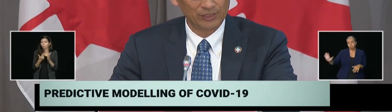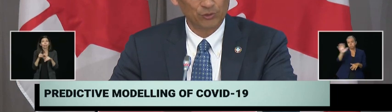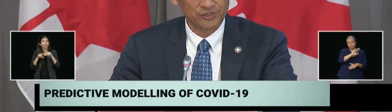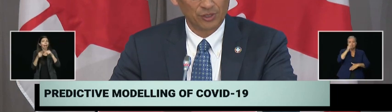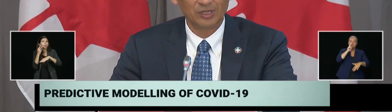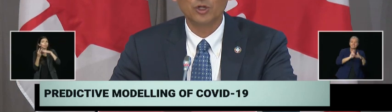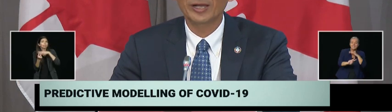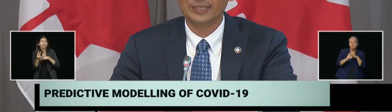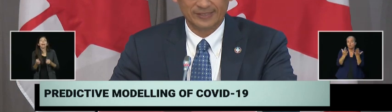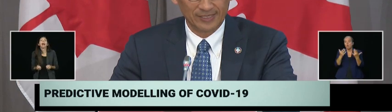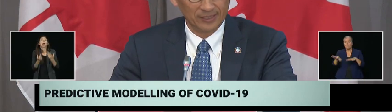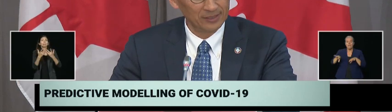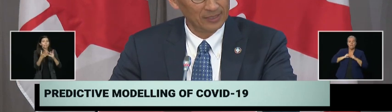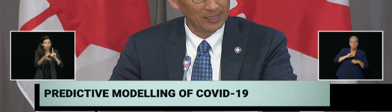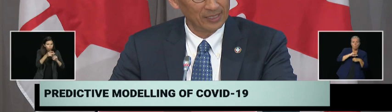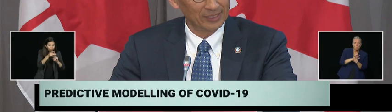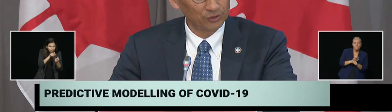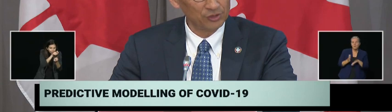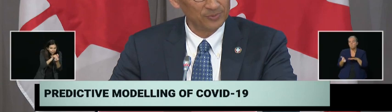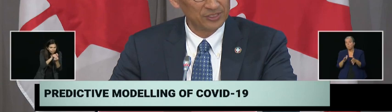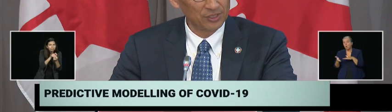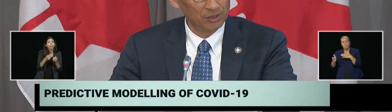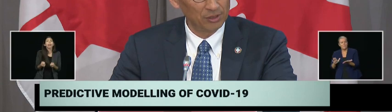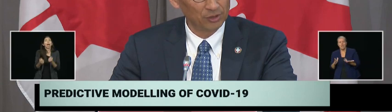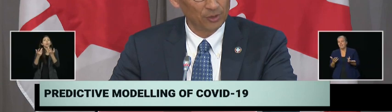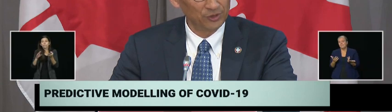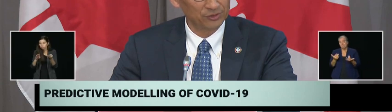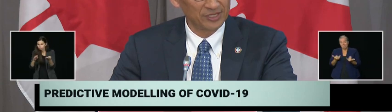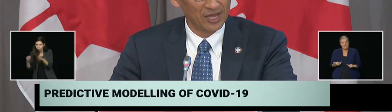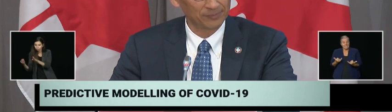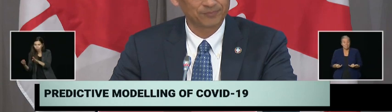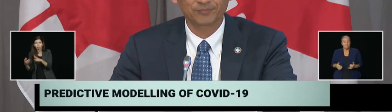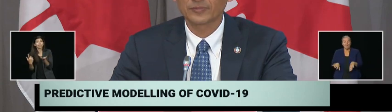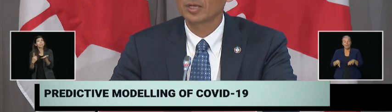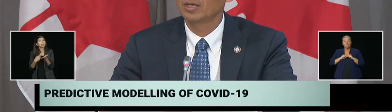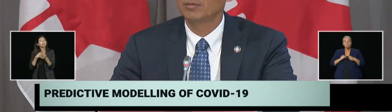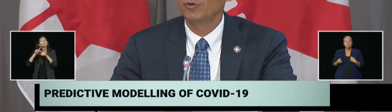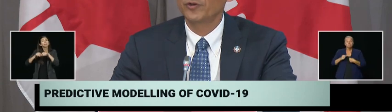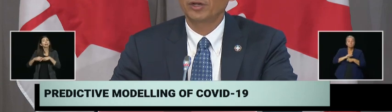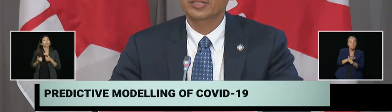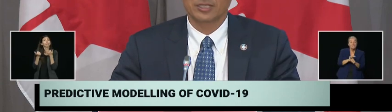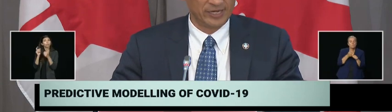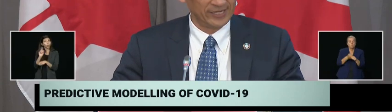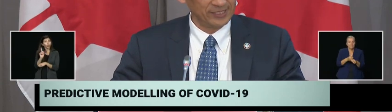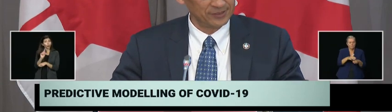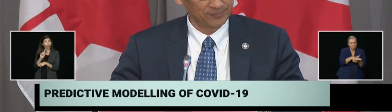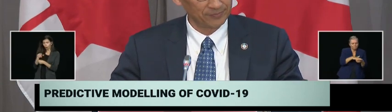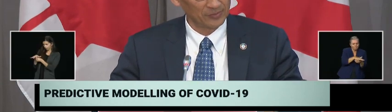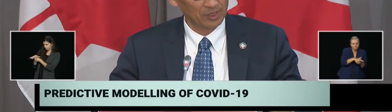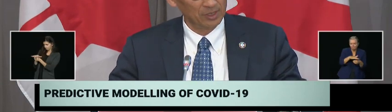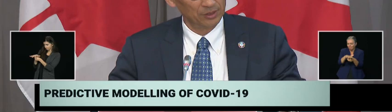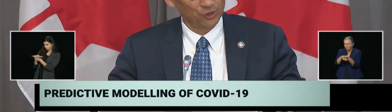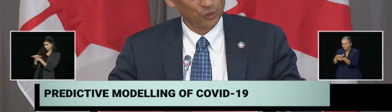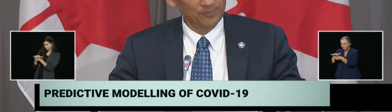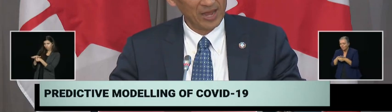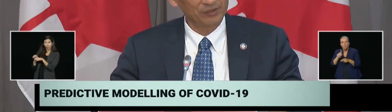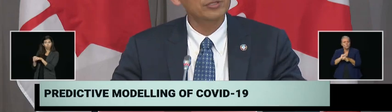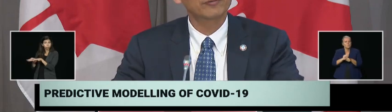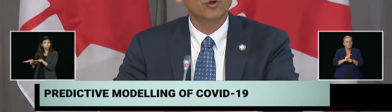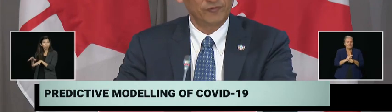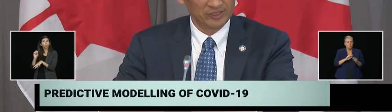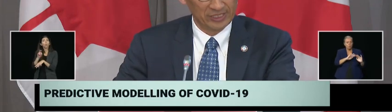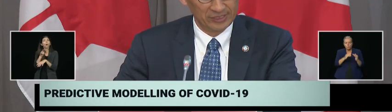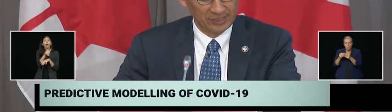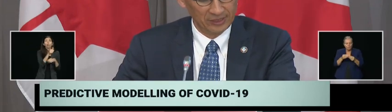dues à des éclosions localisées et la transmission communautaire. Moving on to slide 8. The current